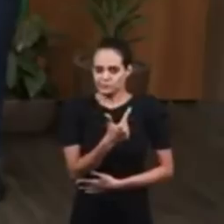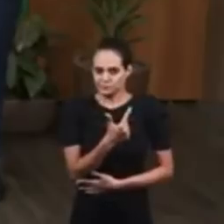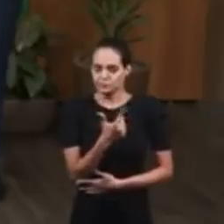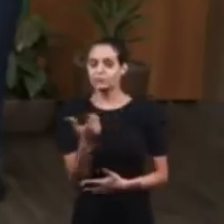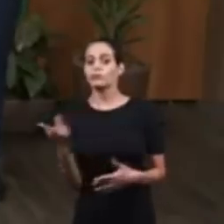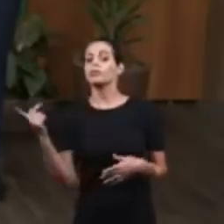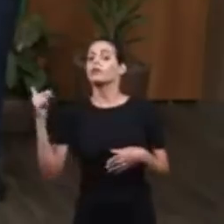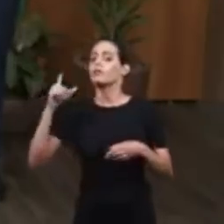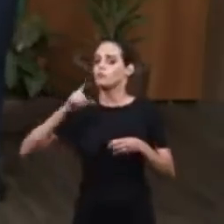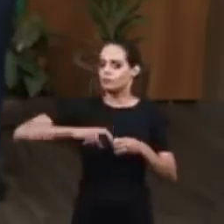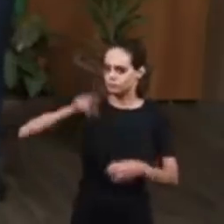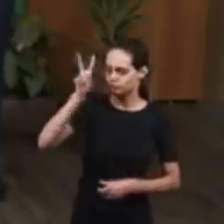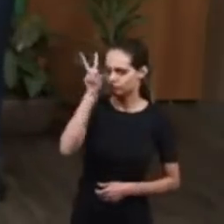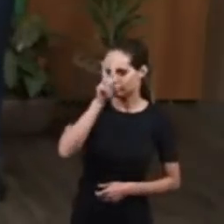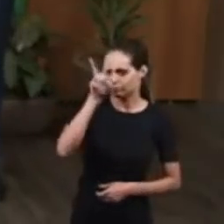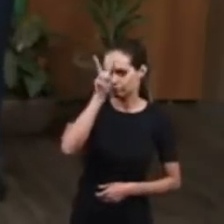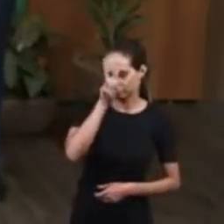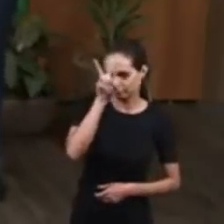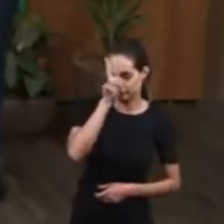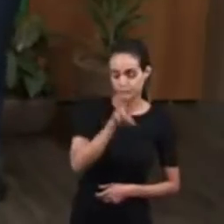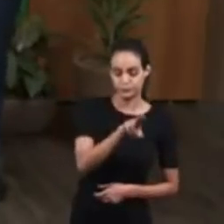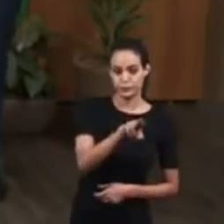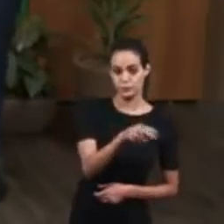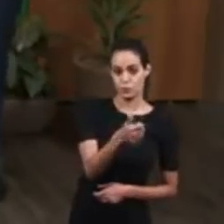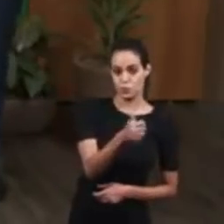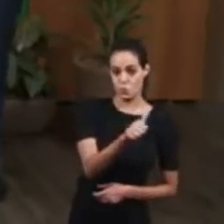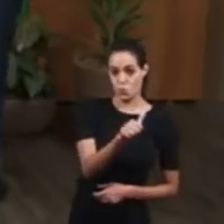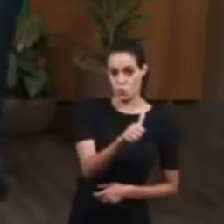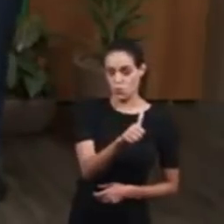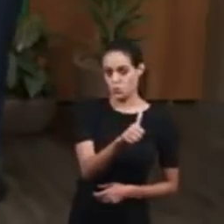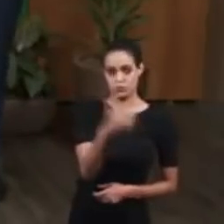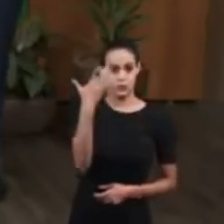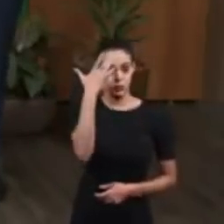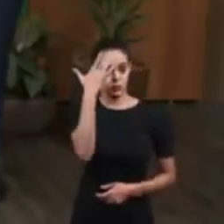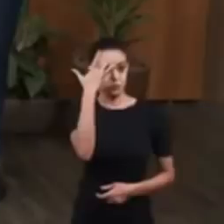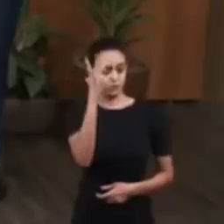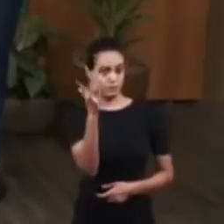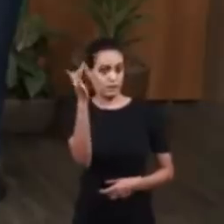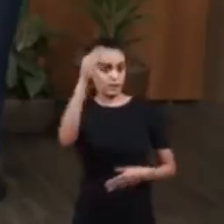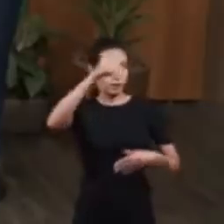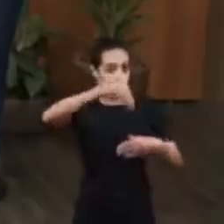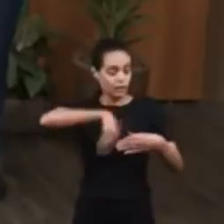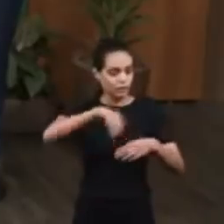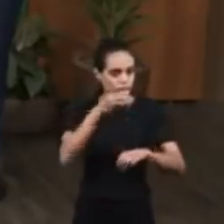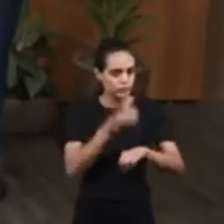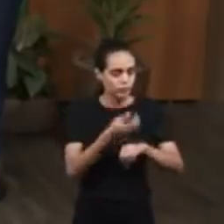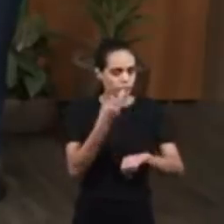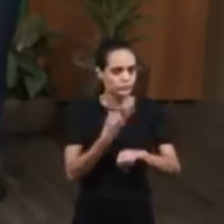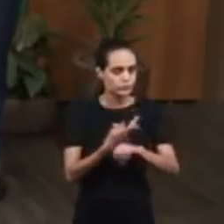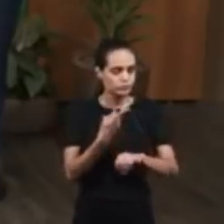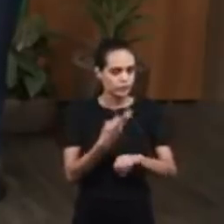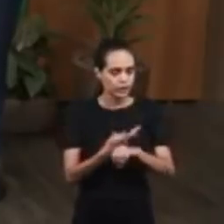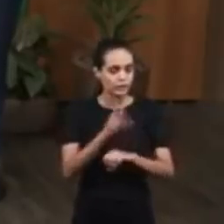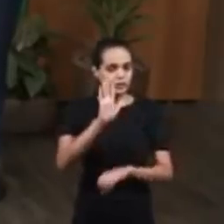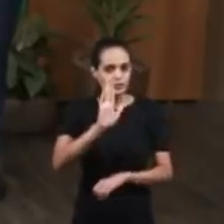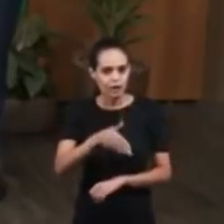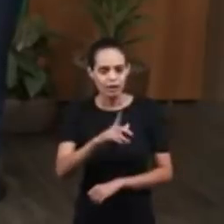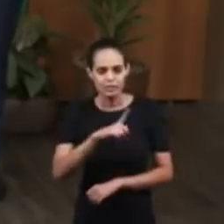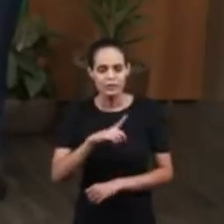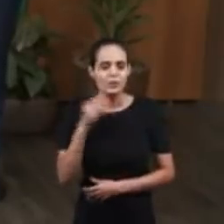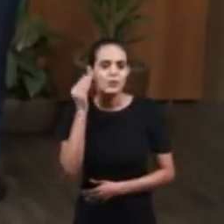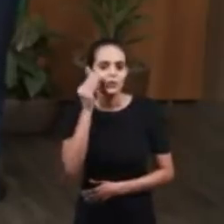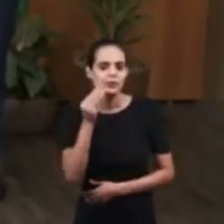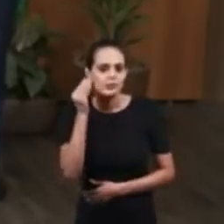story, what Joseph's brothers did not know was that in that silver cup there was an experience